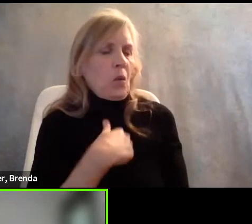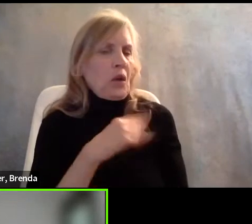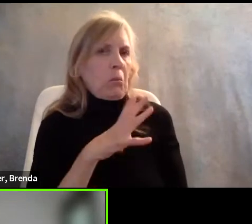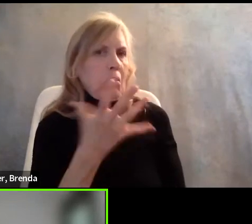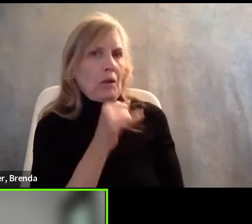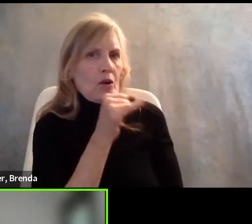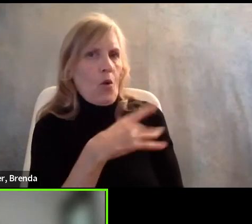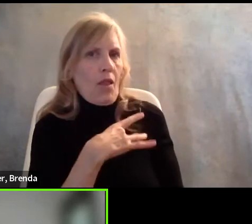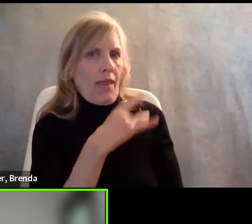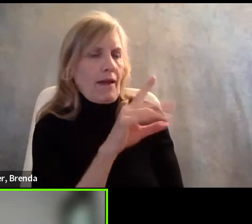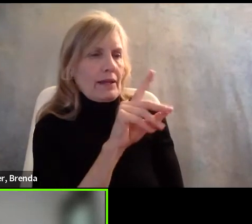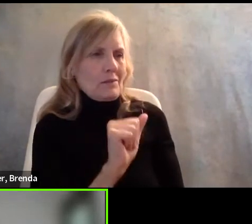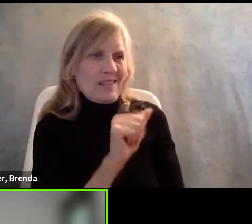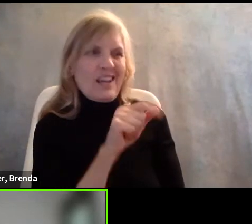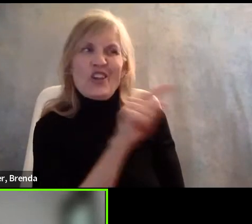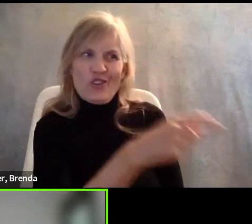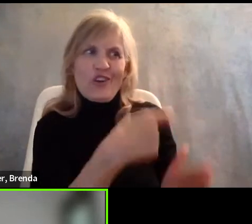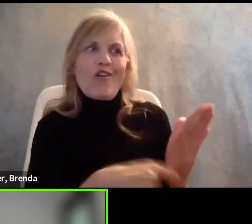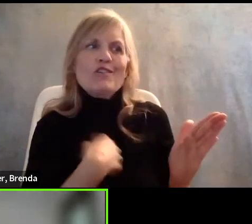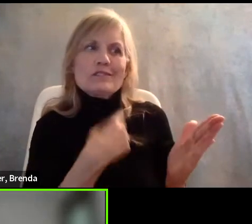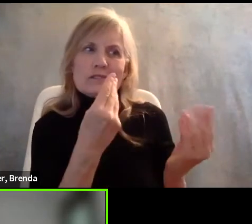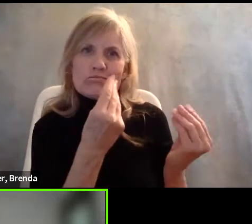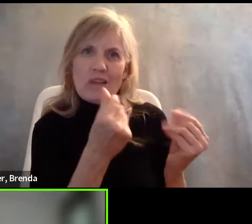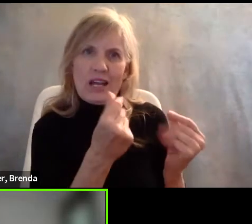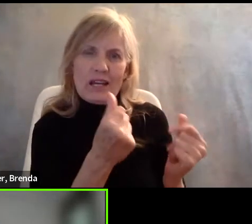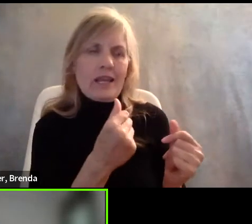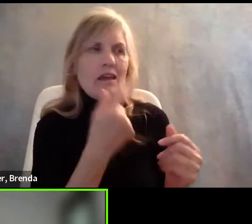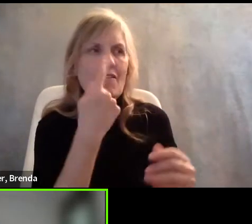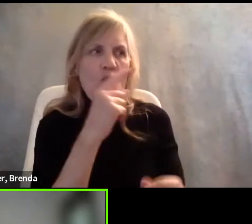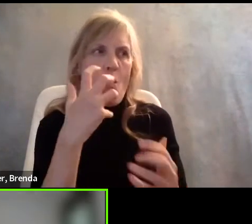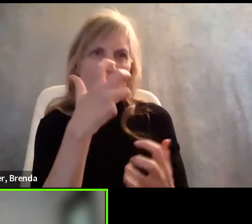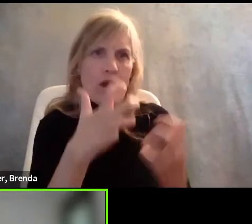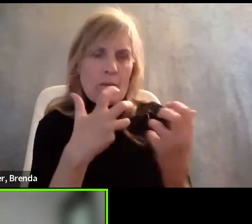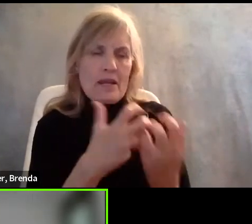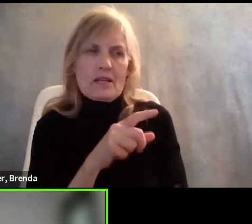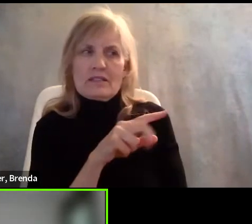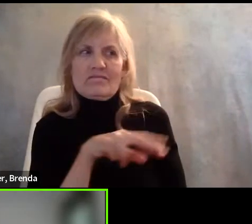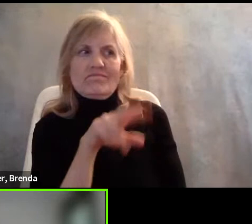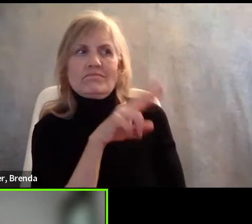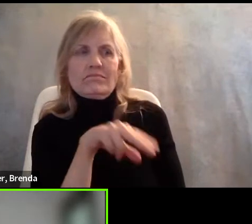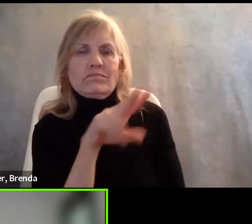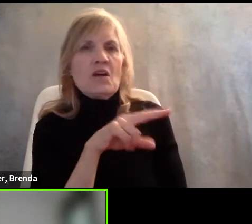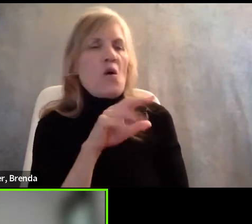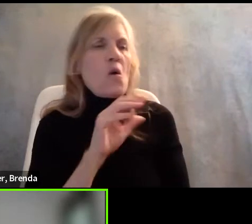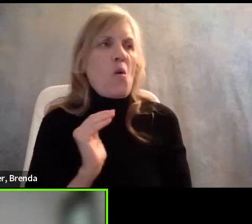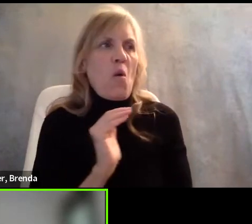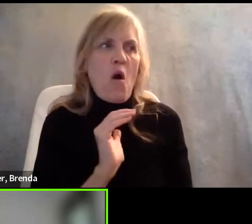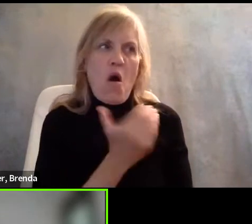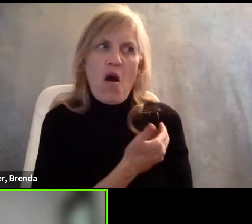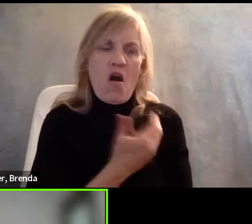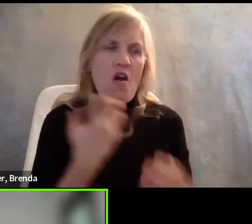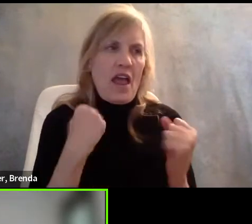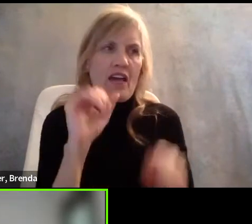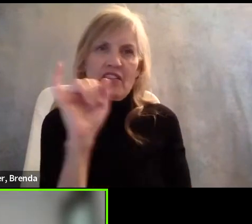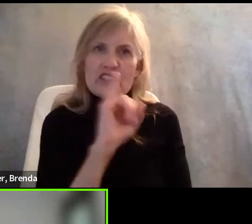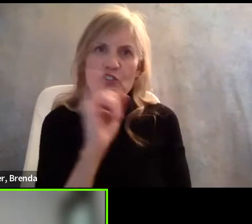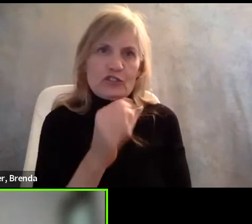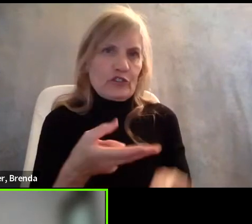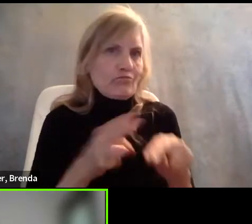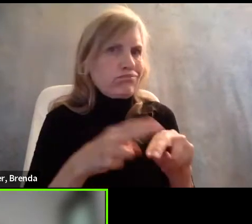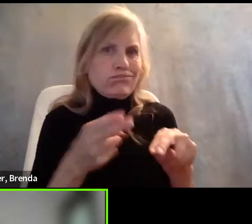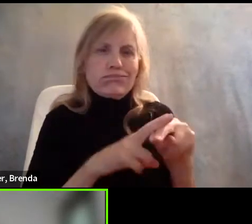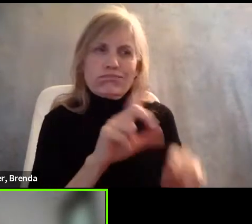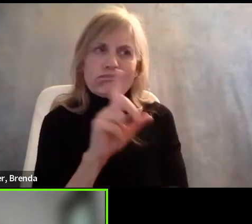to us in terms of reasonable accommodation, or you're going to be a cost to us in terms of our health insurance or whatever it is.